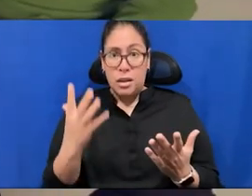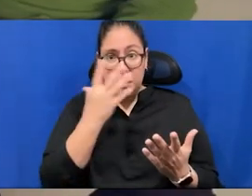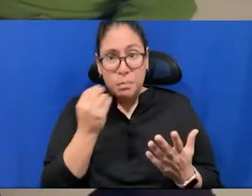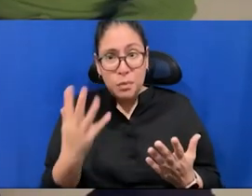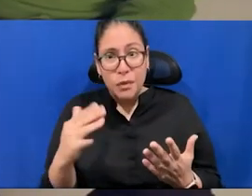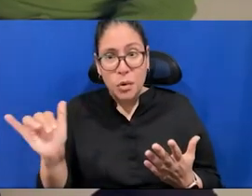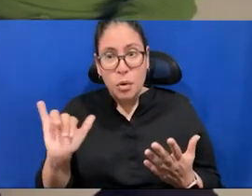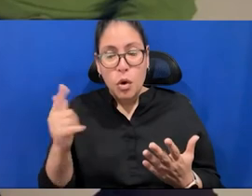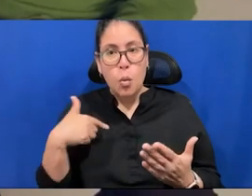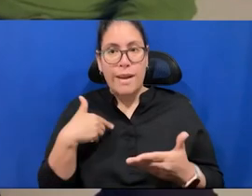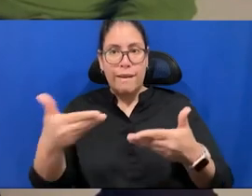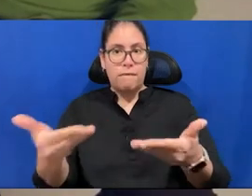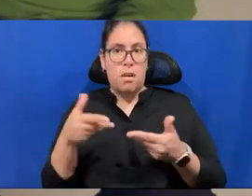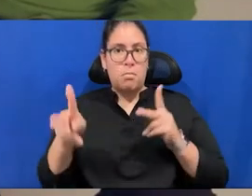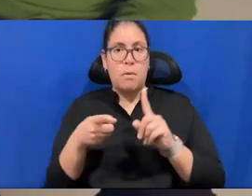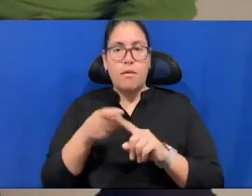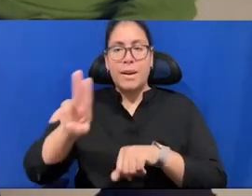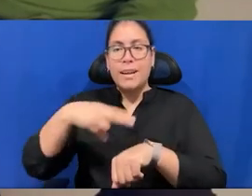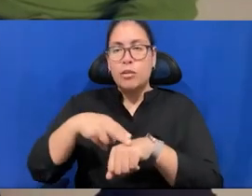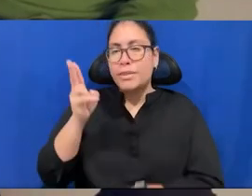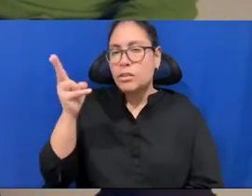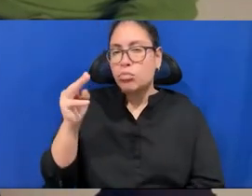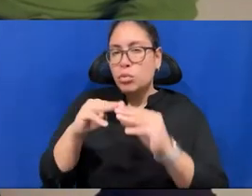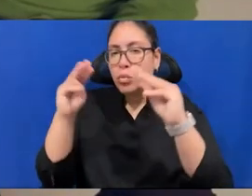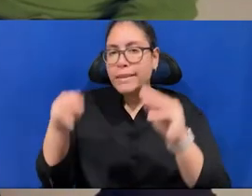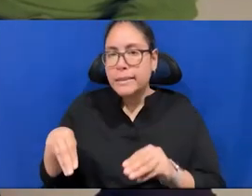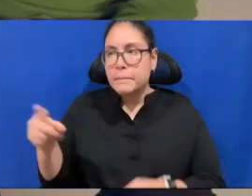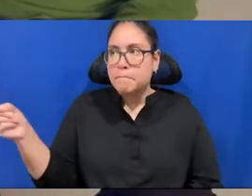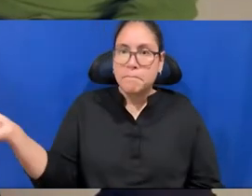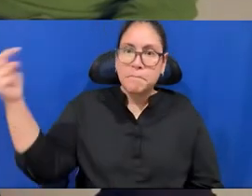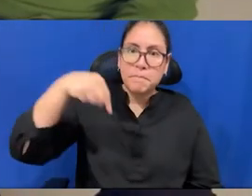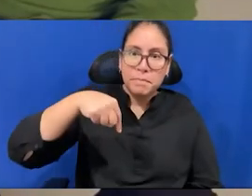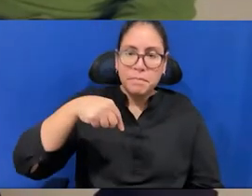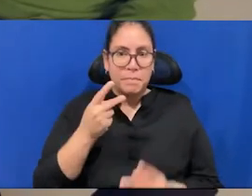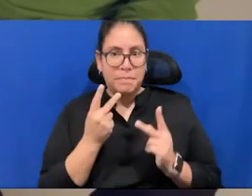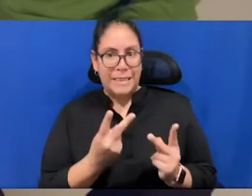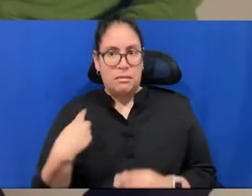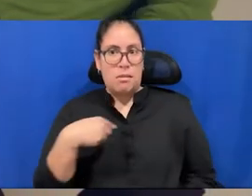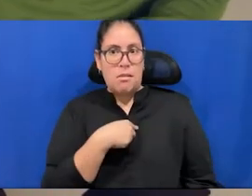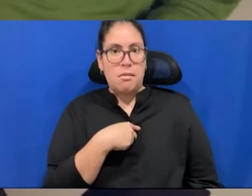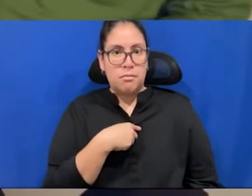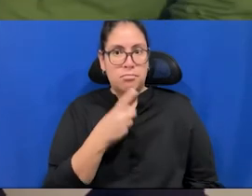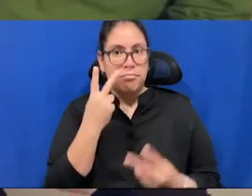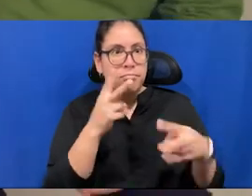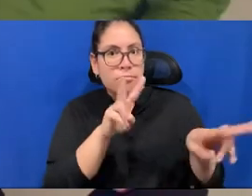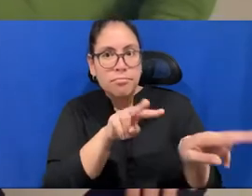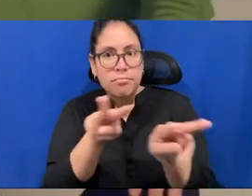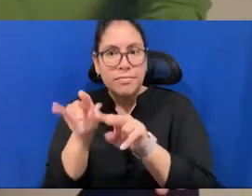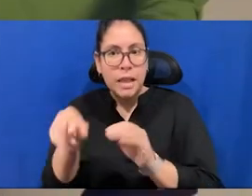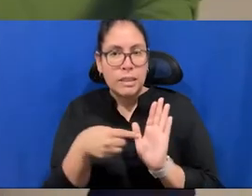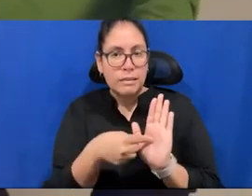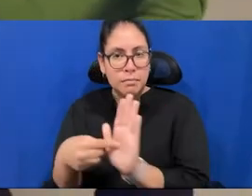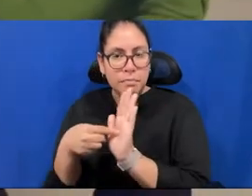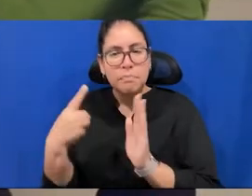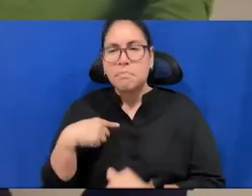the Natural History Museum. They came down the road, uh, up to Central Park. And, and then we asked them, uh, can we do a spider